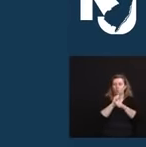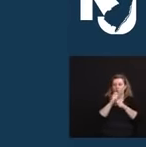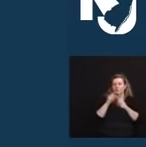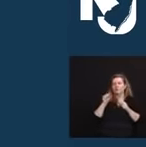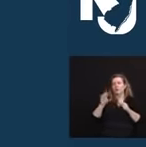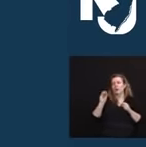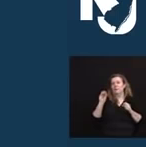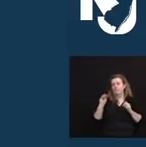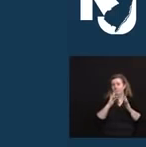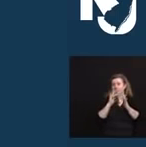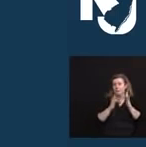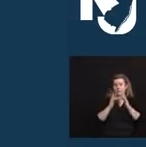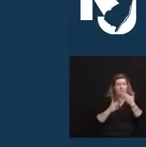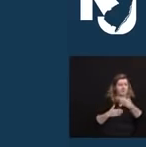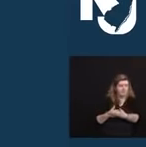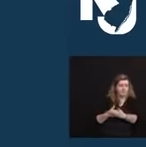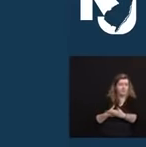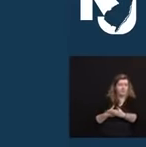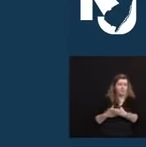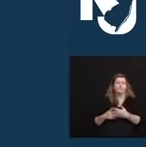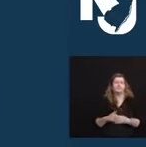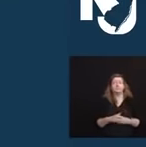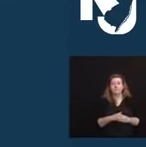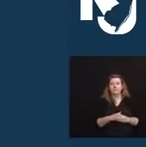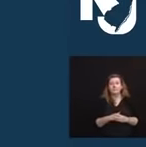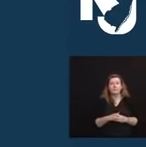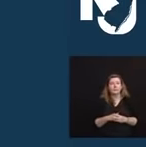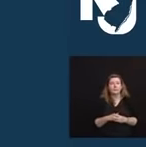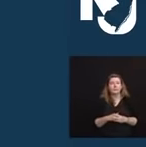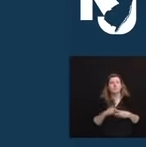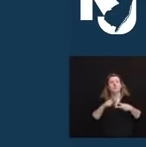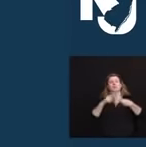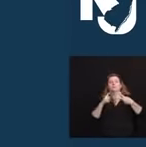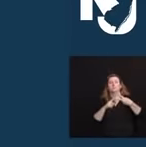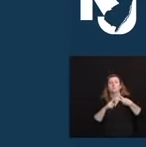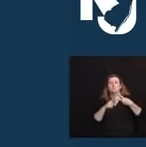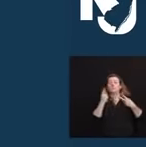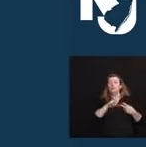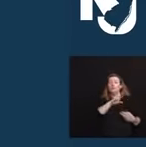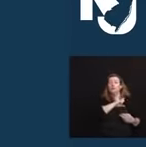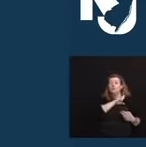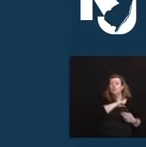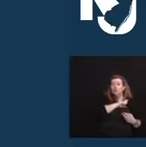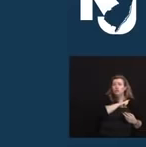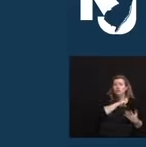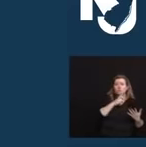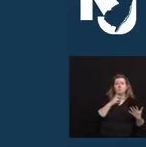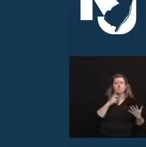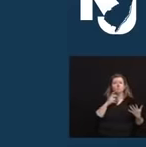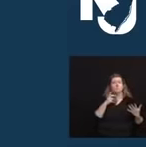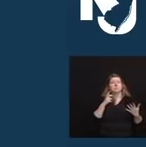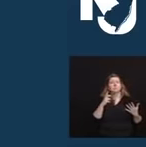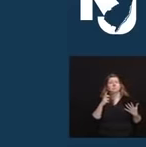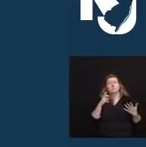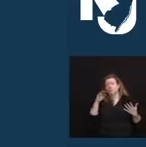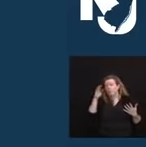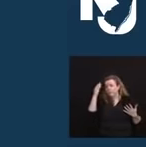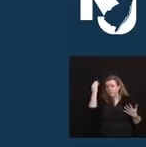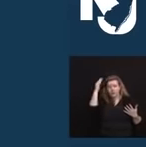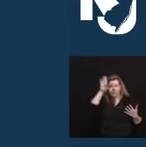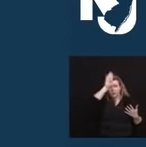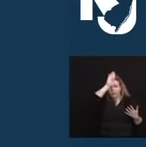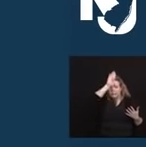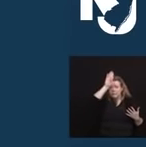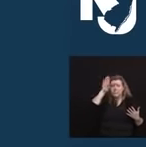HealHealthCareWorkers.com. And for our law enforcement officers, Pat, and firefighters, EMS professionals, and other